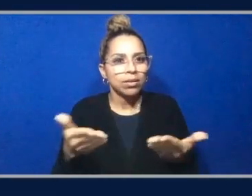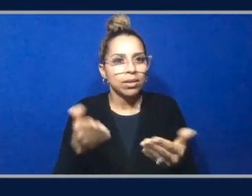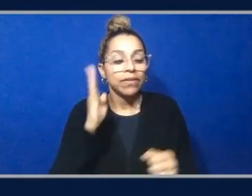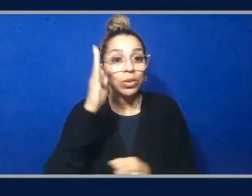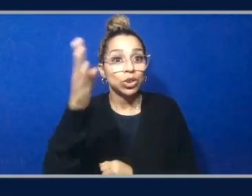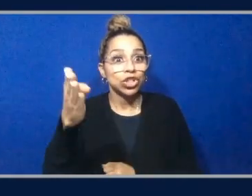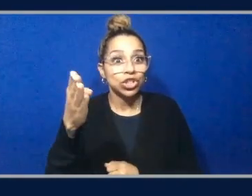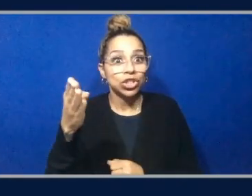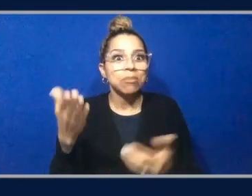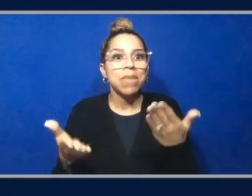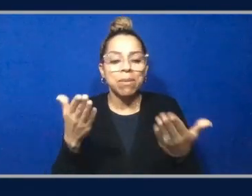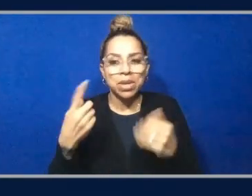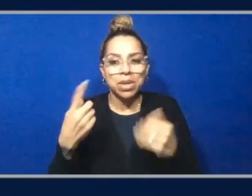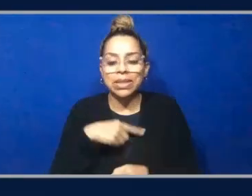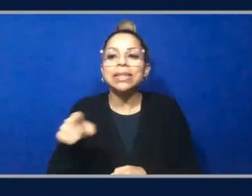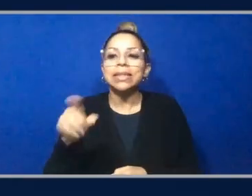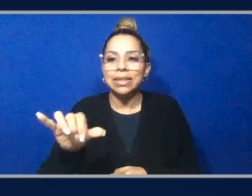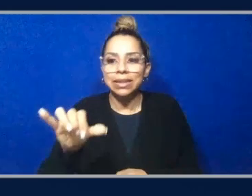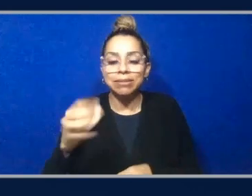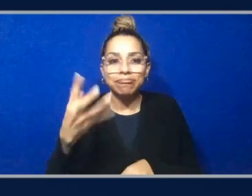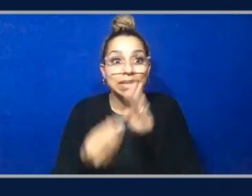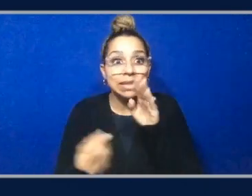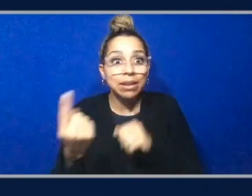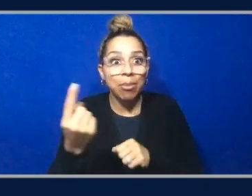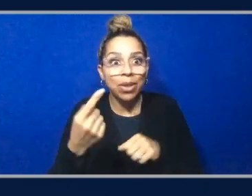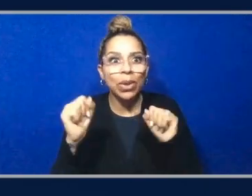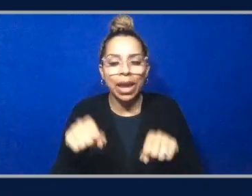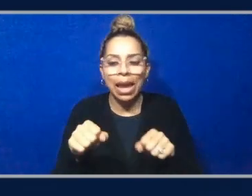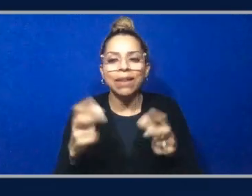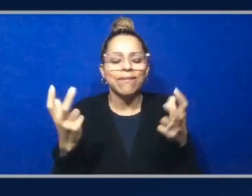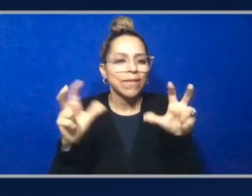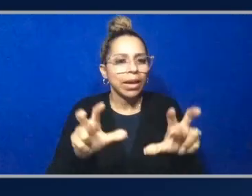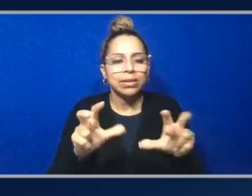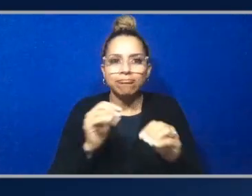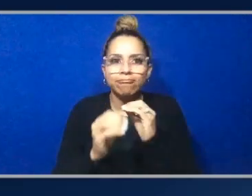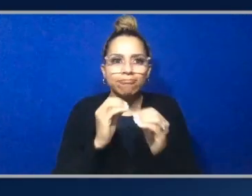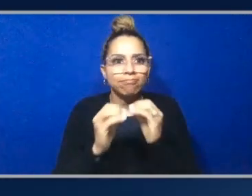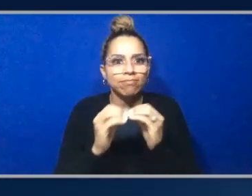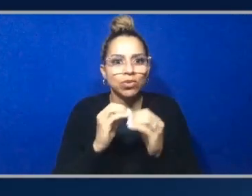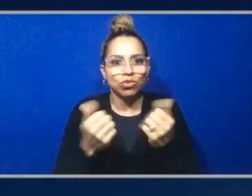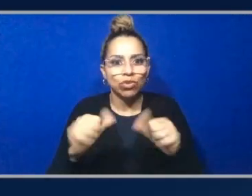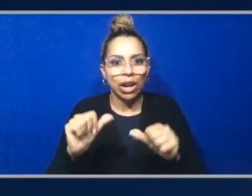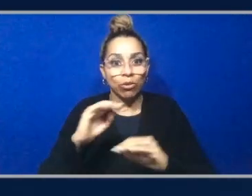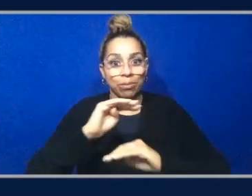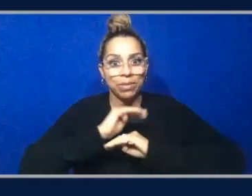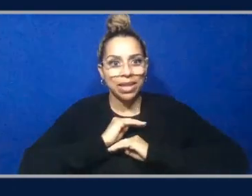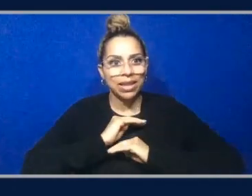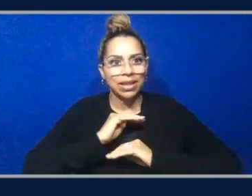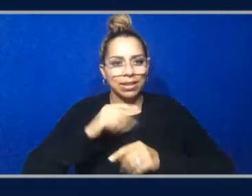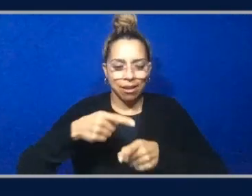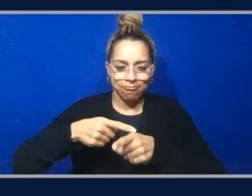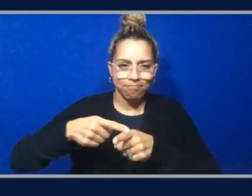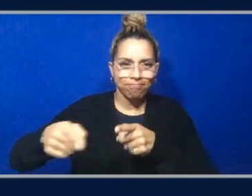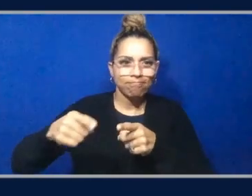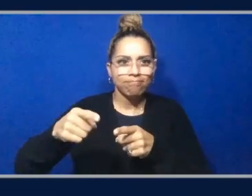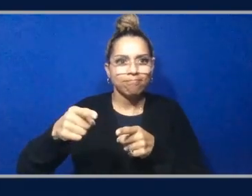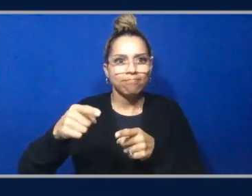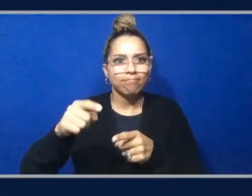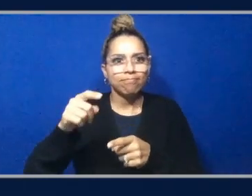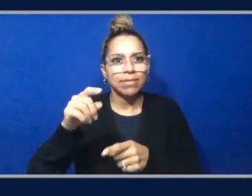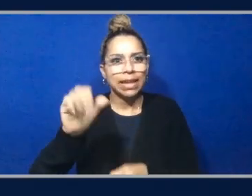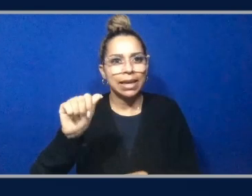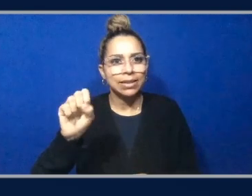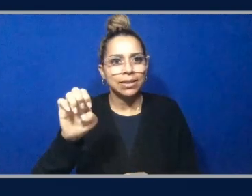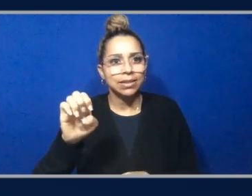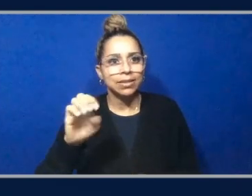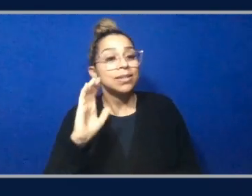be investing to meet those kind of novel use cases, perhaps that are a little further afield from the, uh, from the, like, sounds like you want